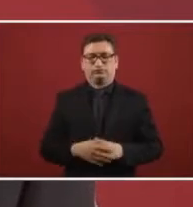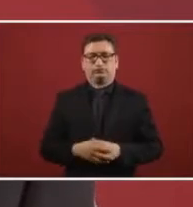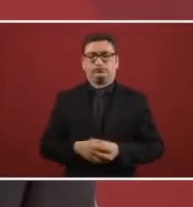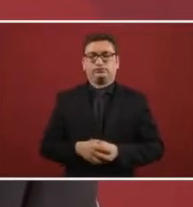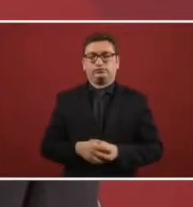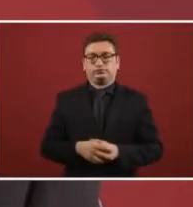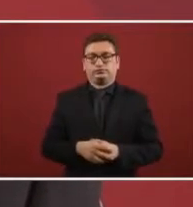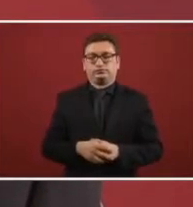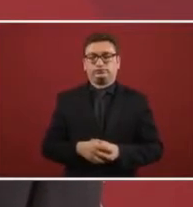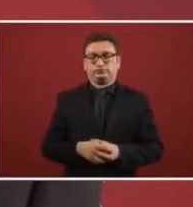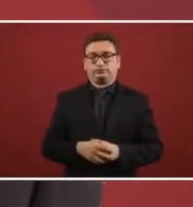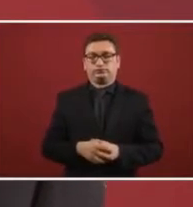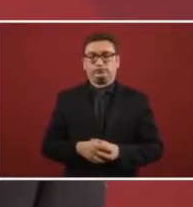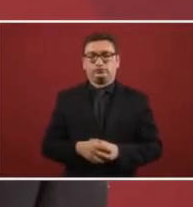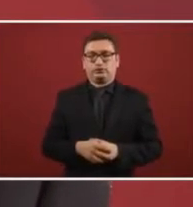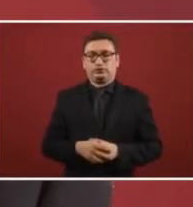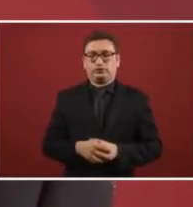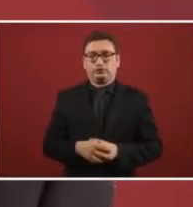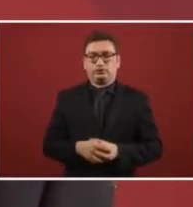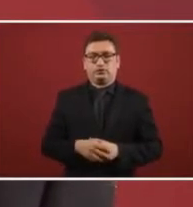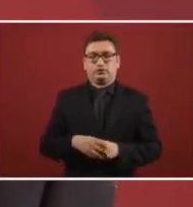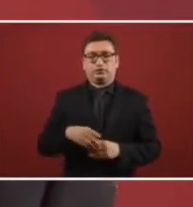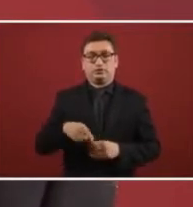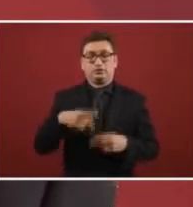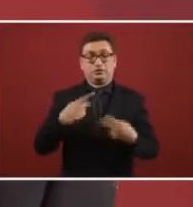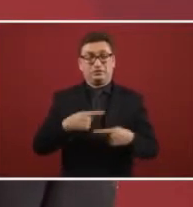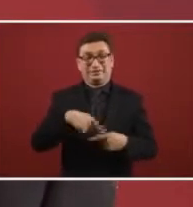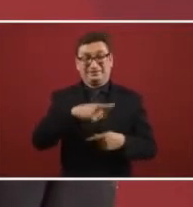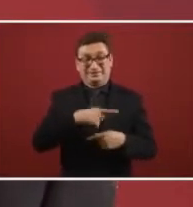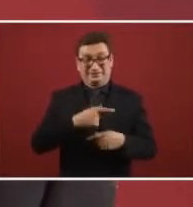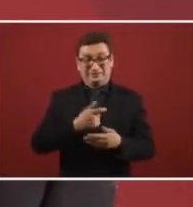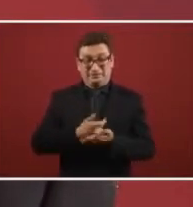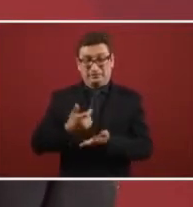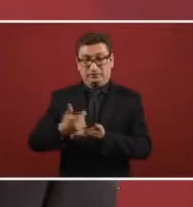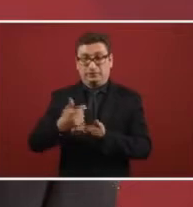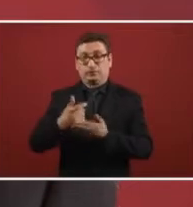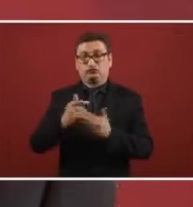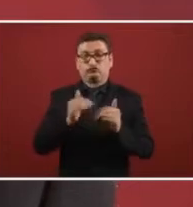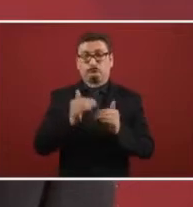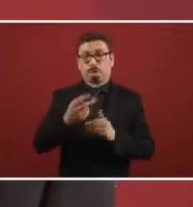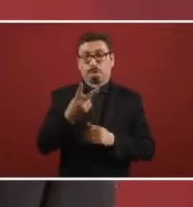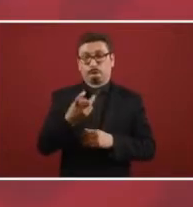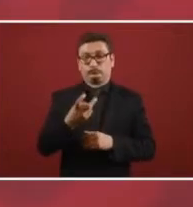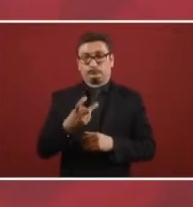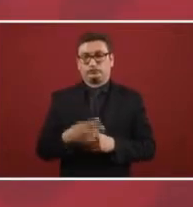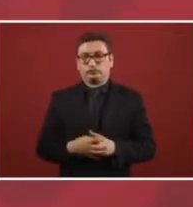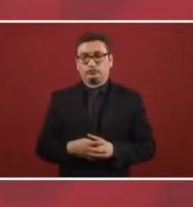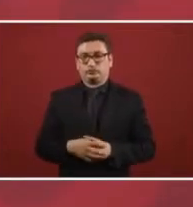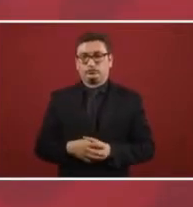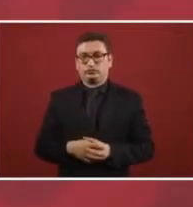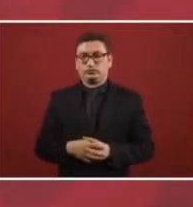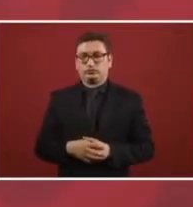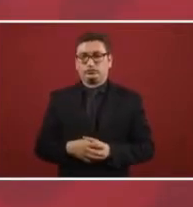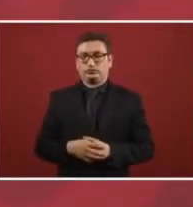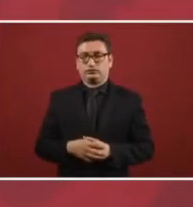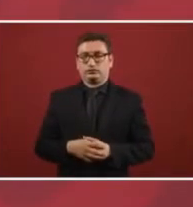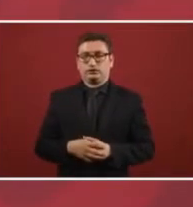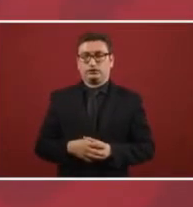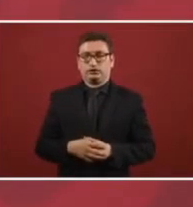with the people that charged. But it had increased 2 pesos.